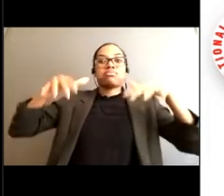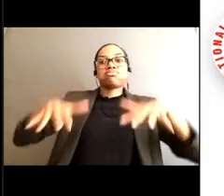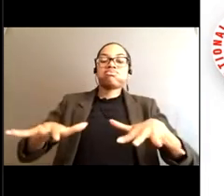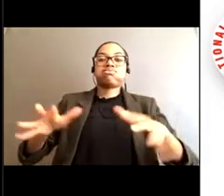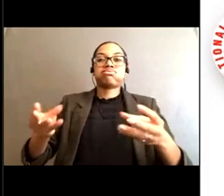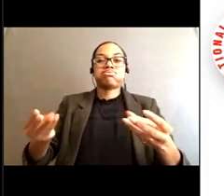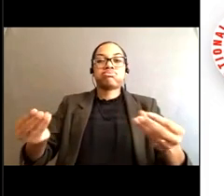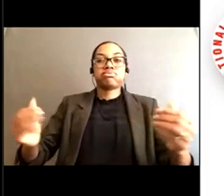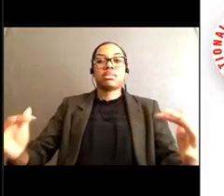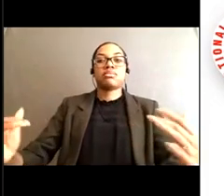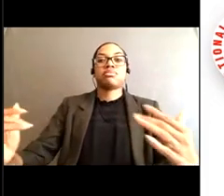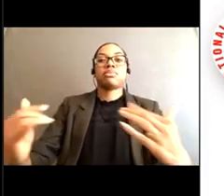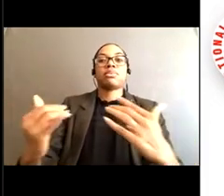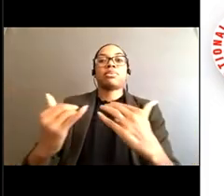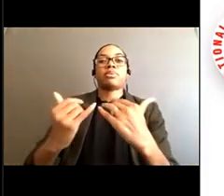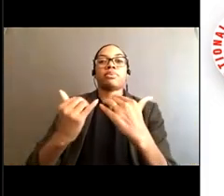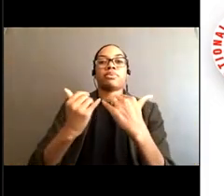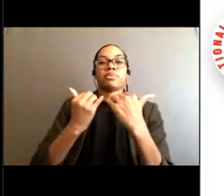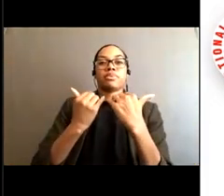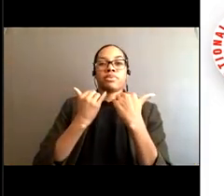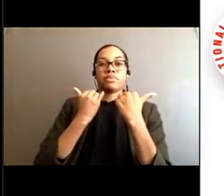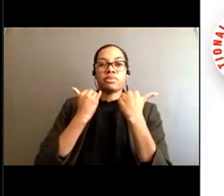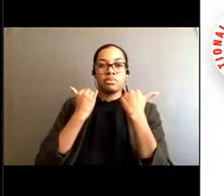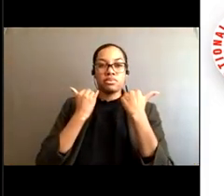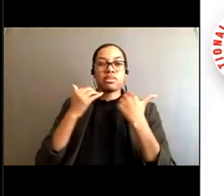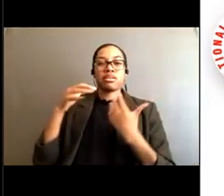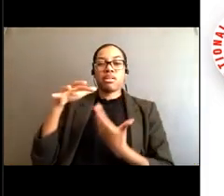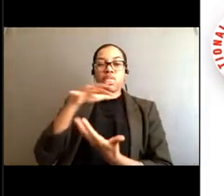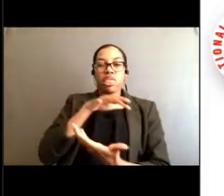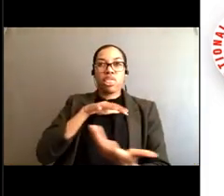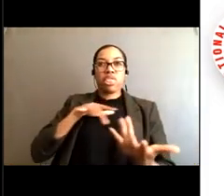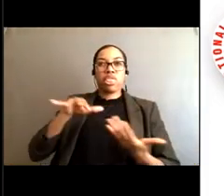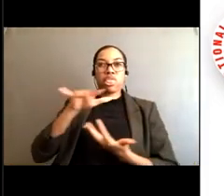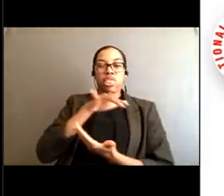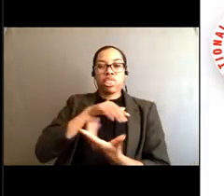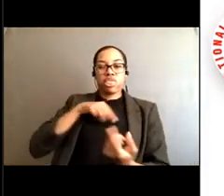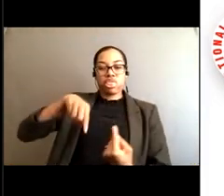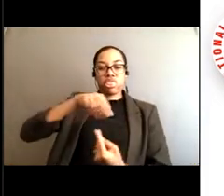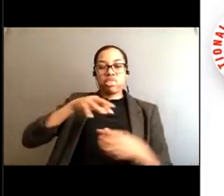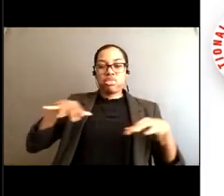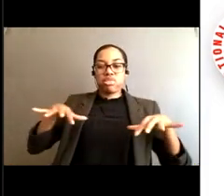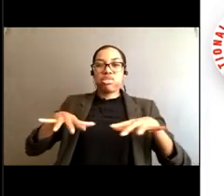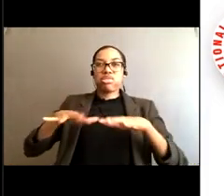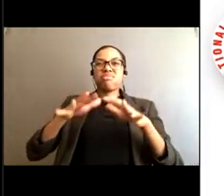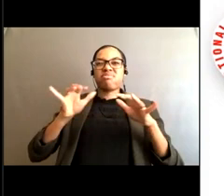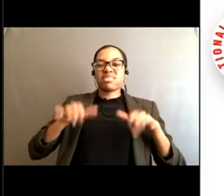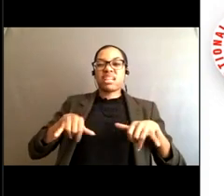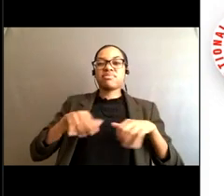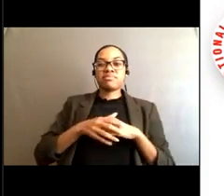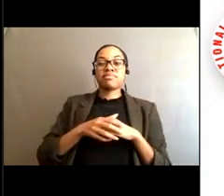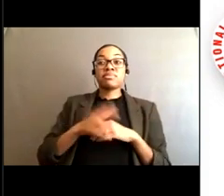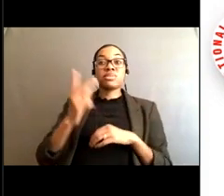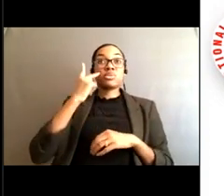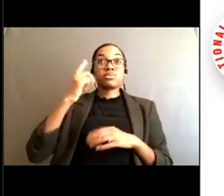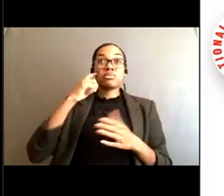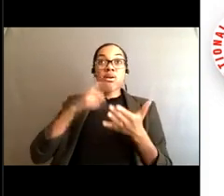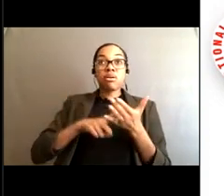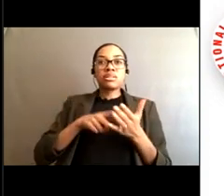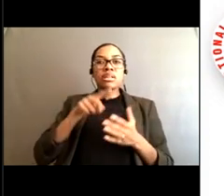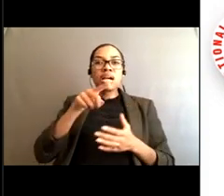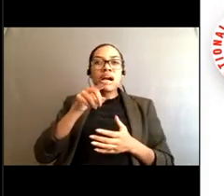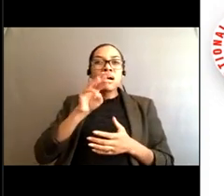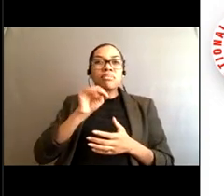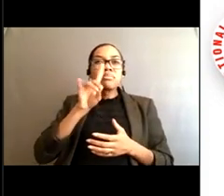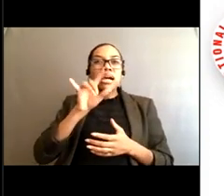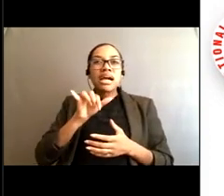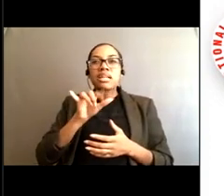and creating that muddy appearance and carrying it further out to sea. So if you see this muddy appearance, that could